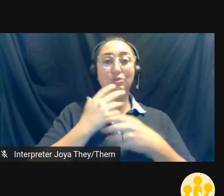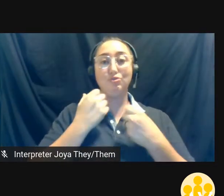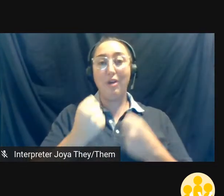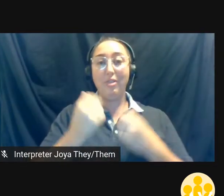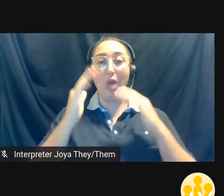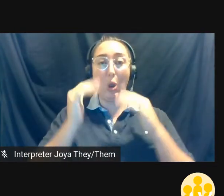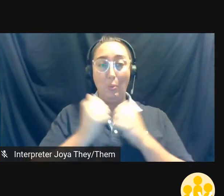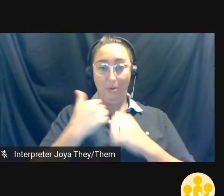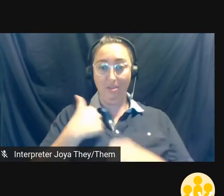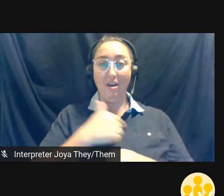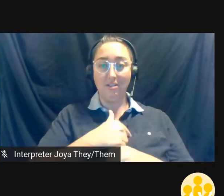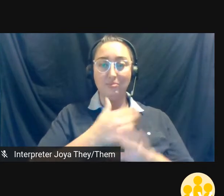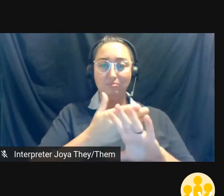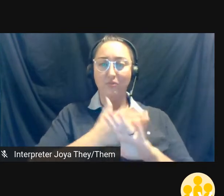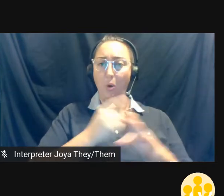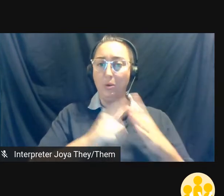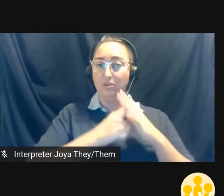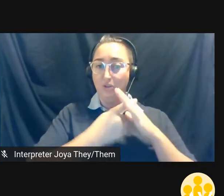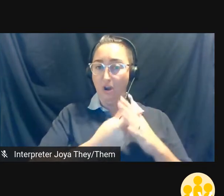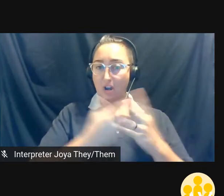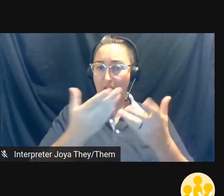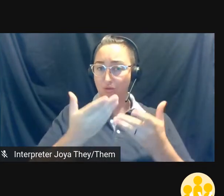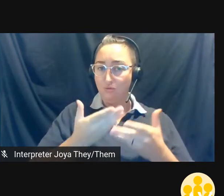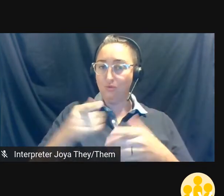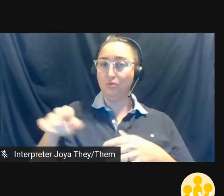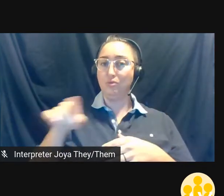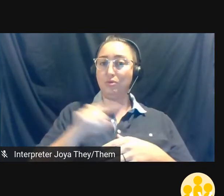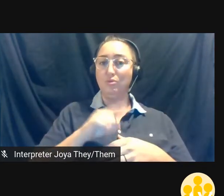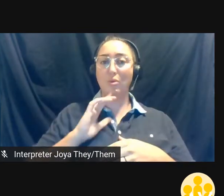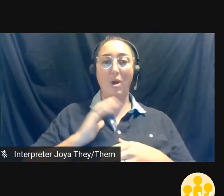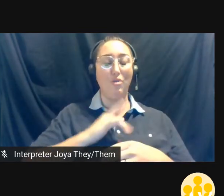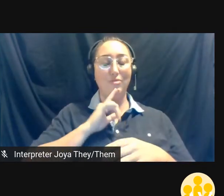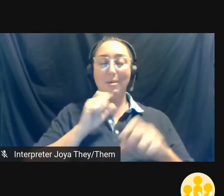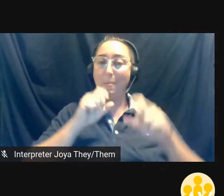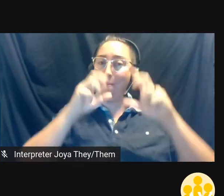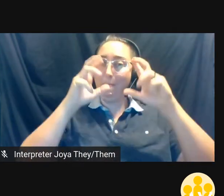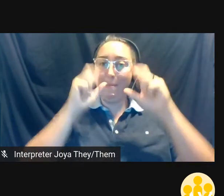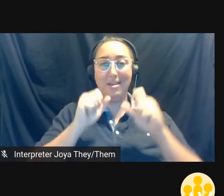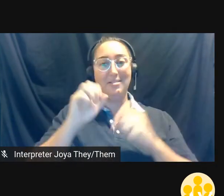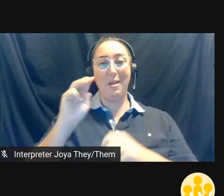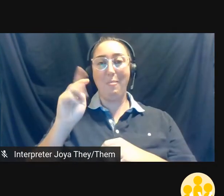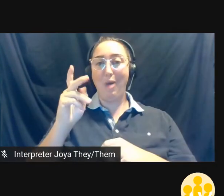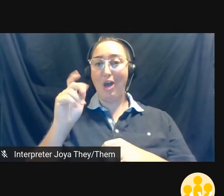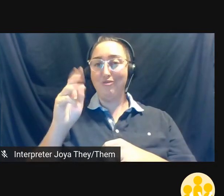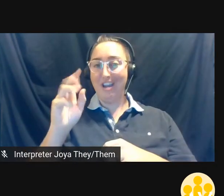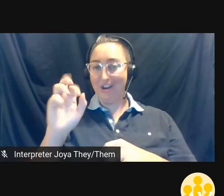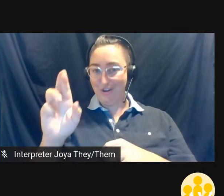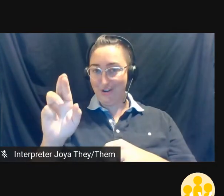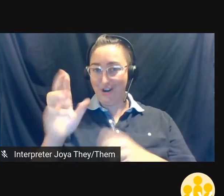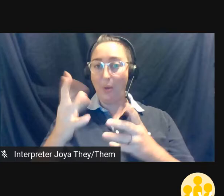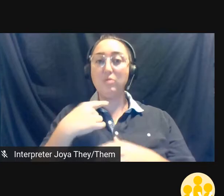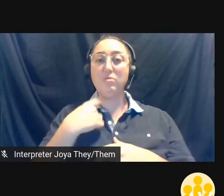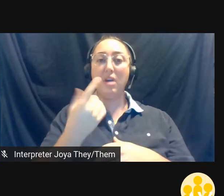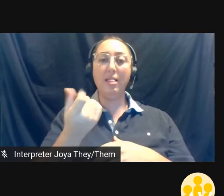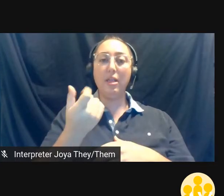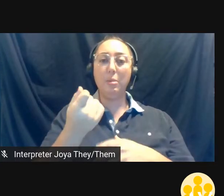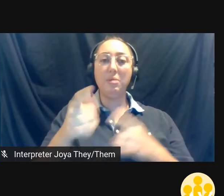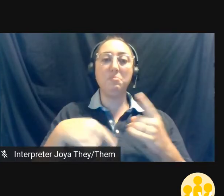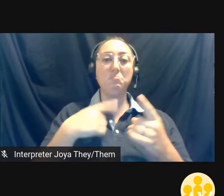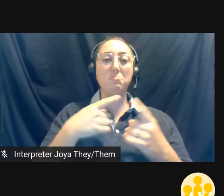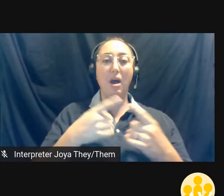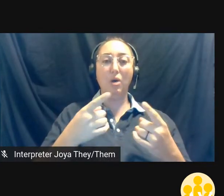before we get started and I get to introduce you to our killer moderator, I wanted to tell you a little bit about